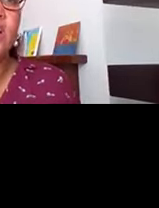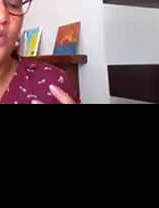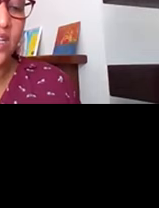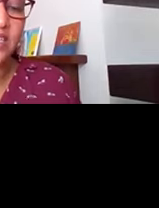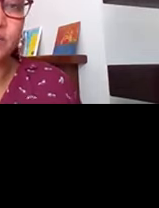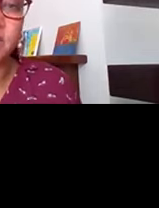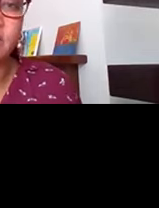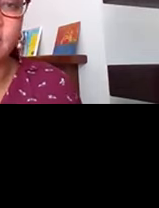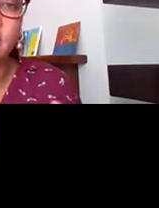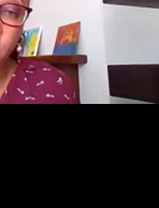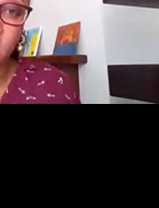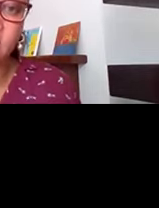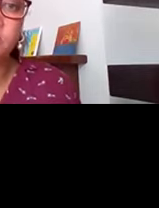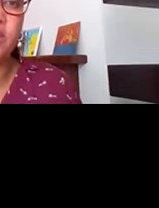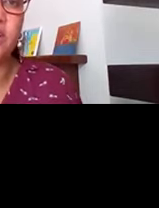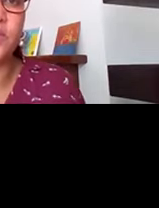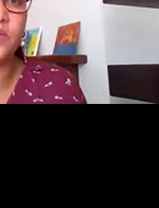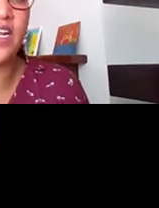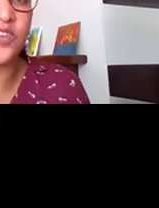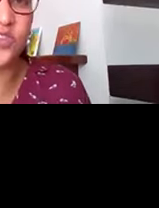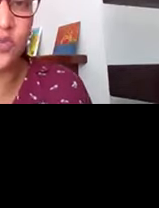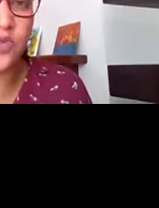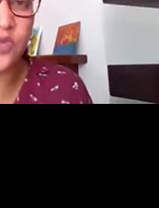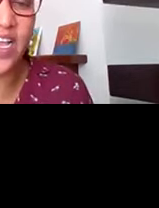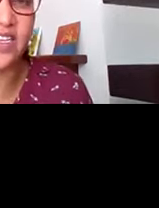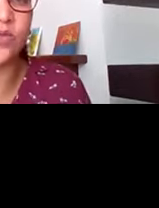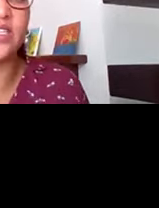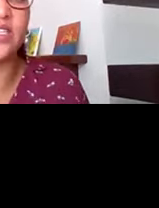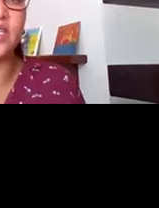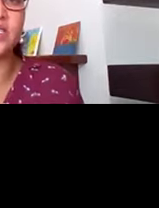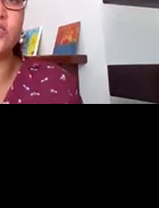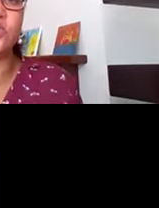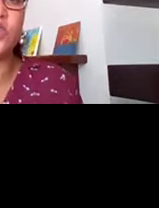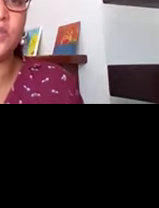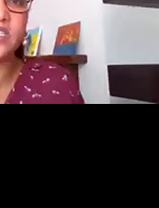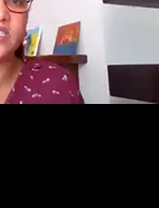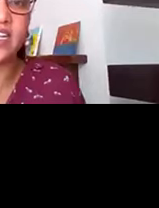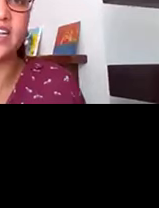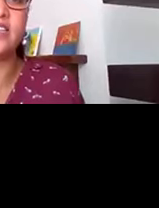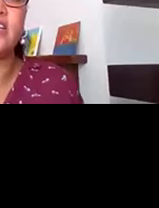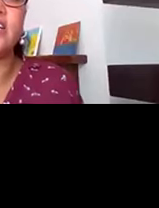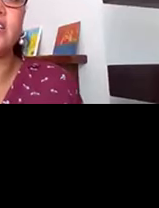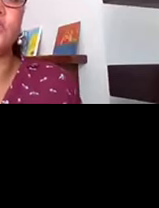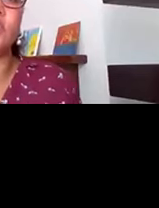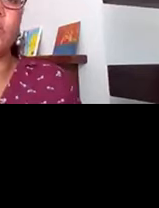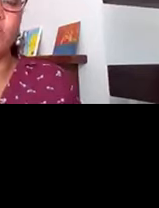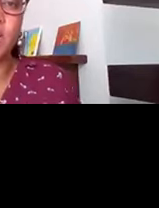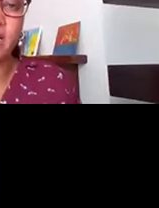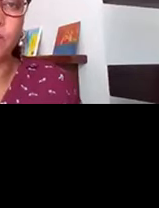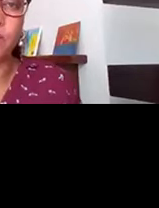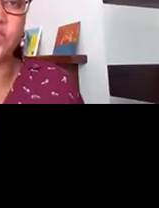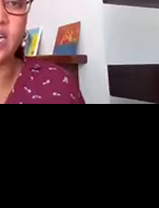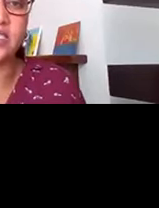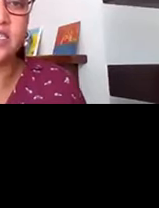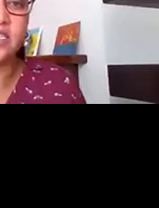what it means, the specialist service you're providing, what it means to your community and to the whole